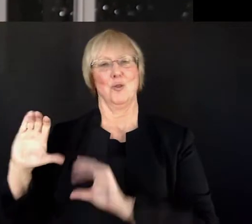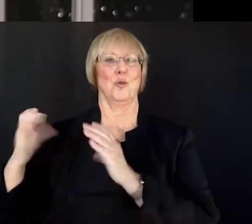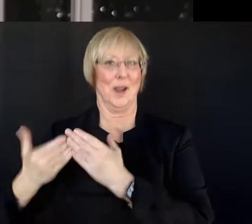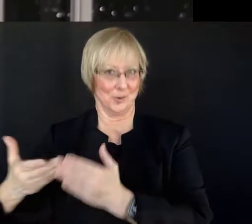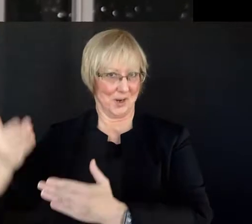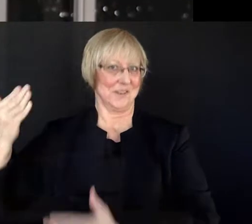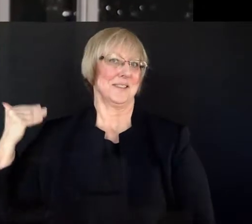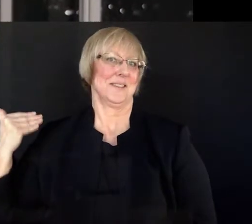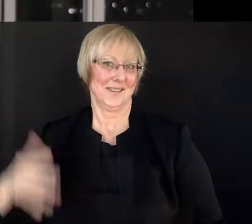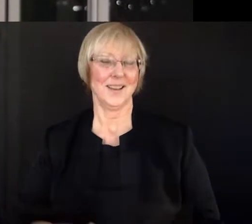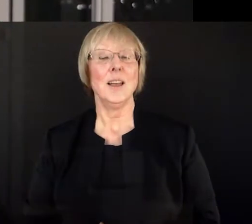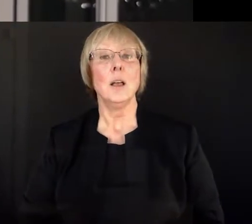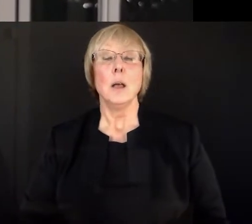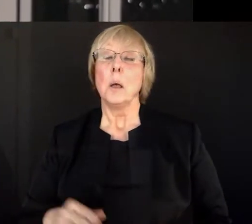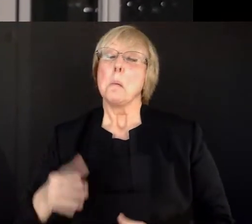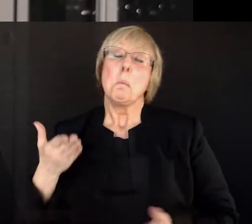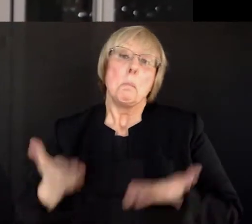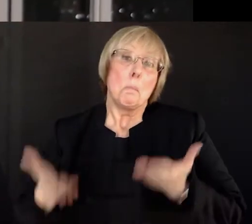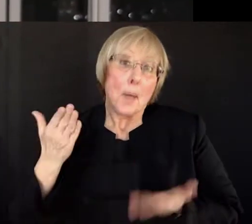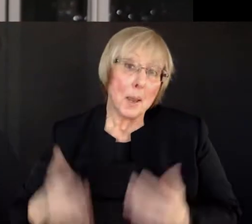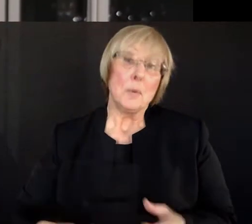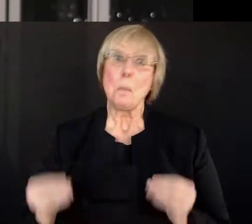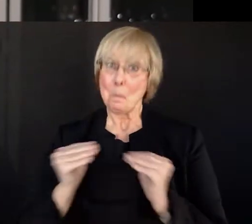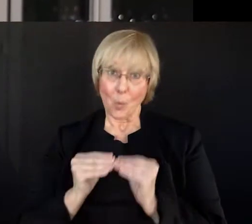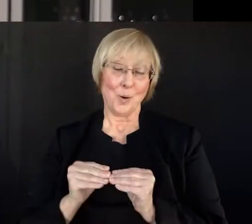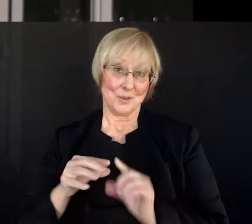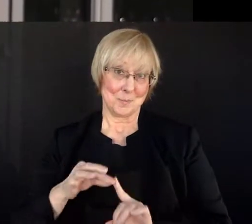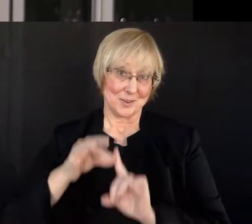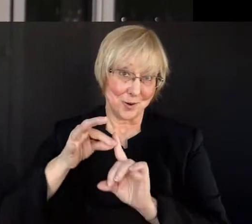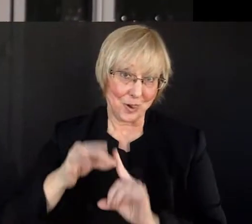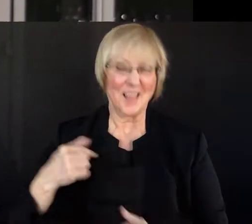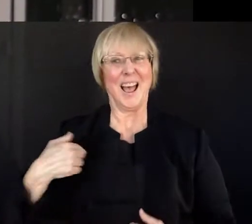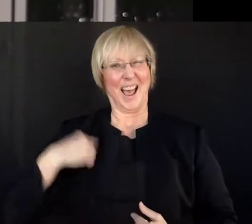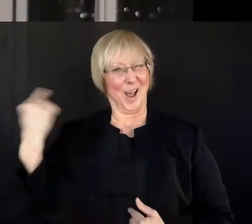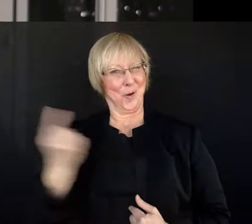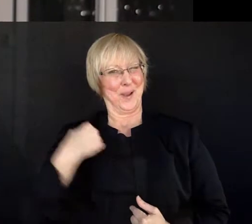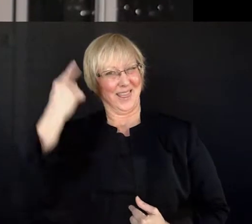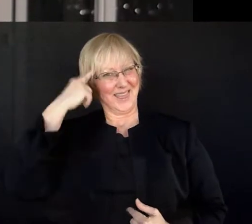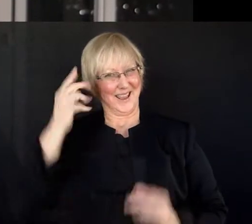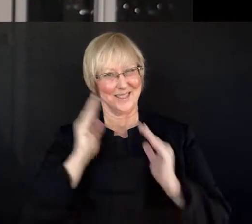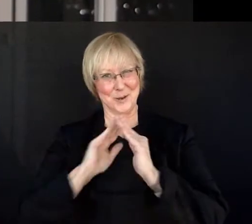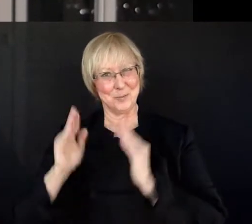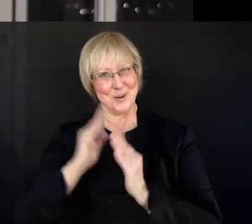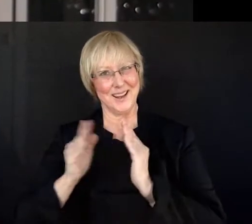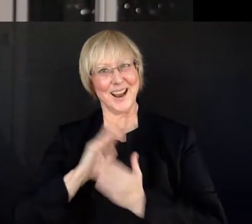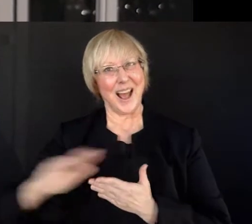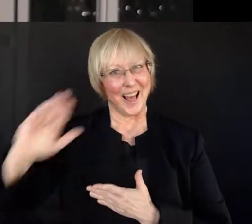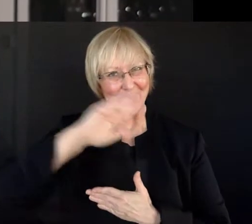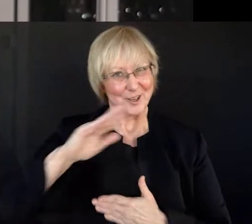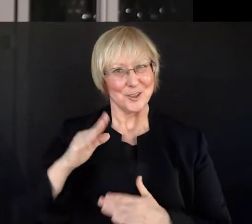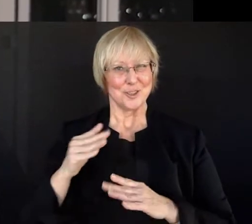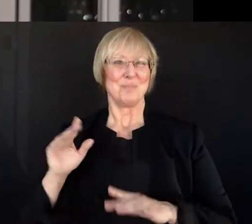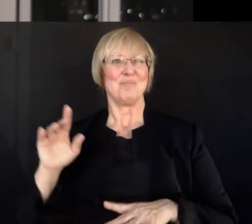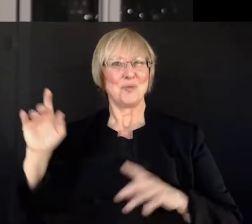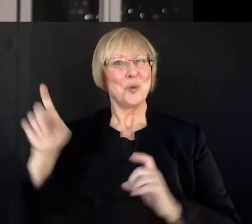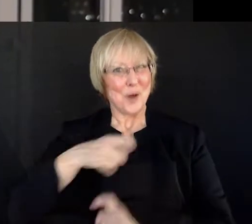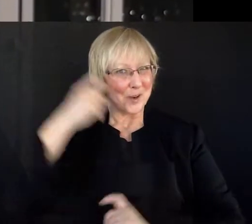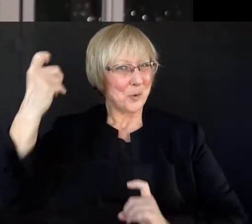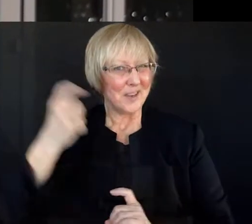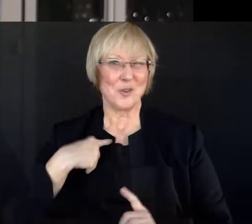than any other graduation we've had at Wake Tech. Perhaps it's even more special. I always think that community college